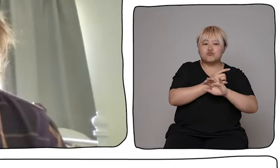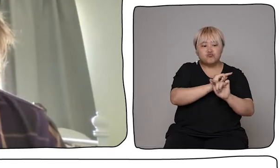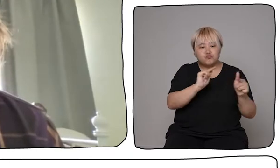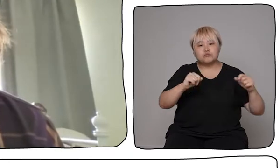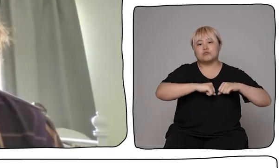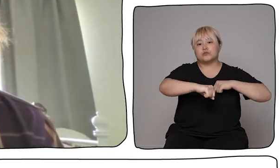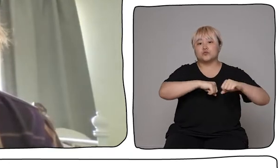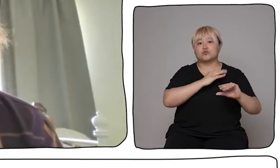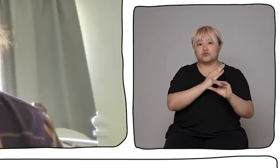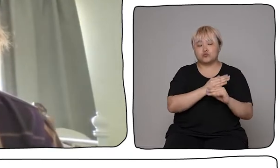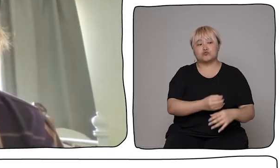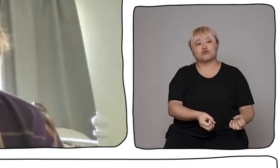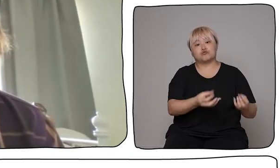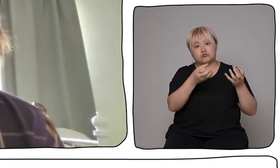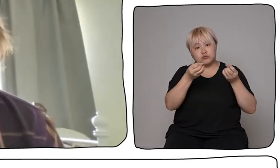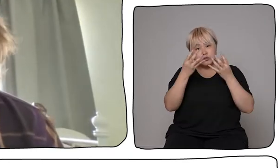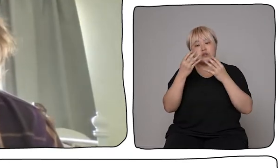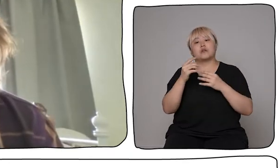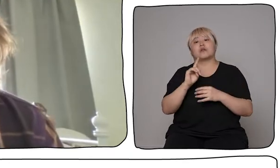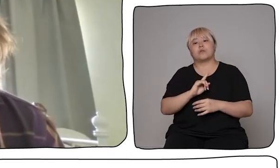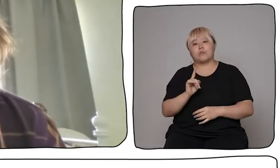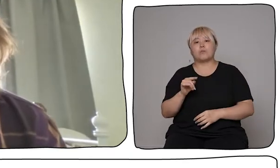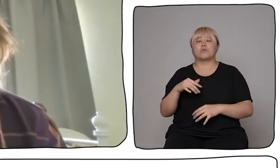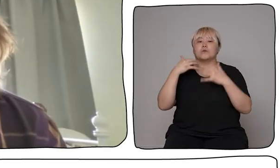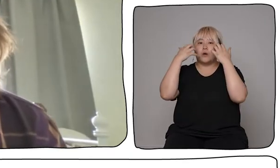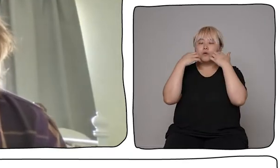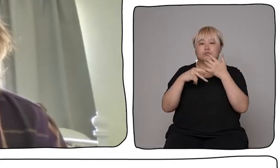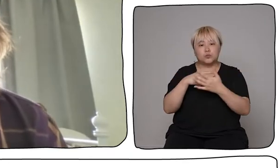other festivals, other events, things in the summer,